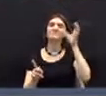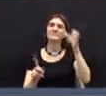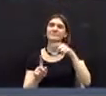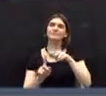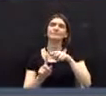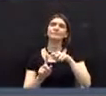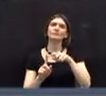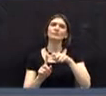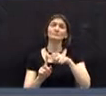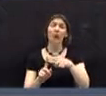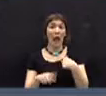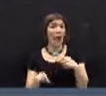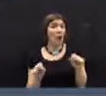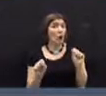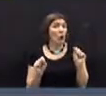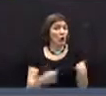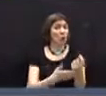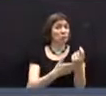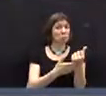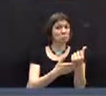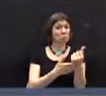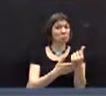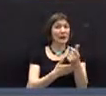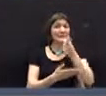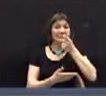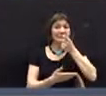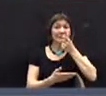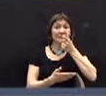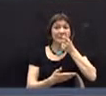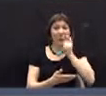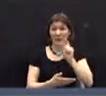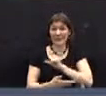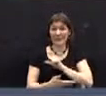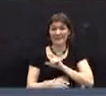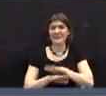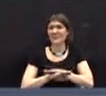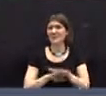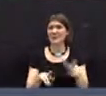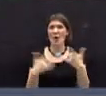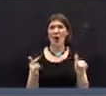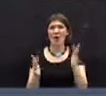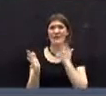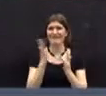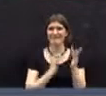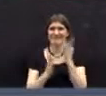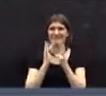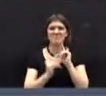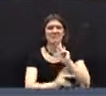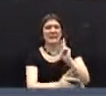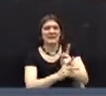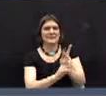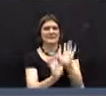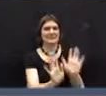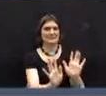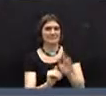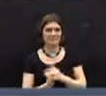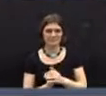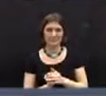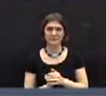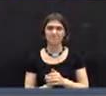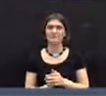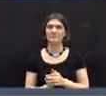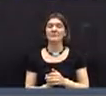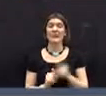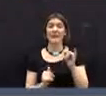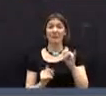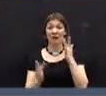Similarly, we could have cut some money out of central dispatch budget, but they are already functioning right at bare